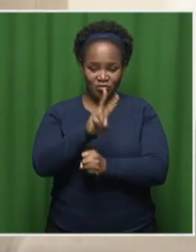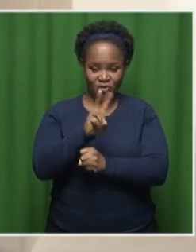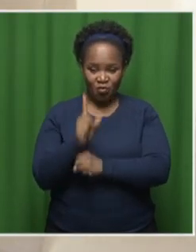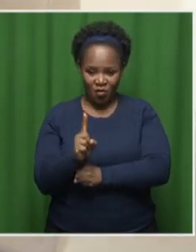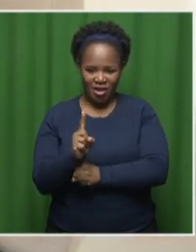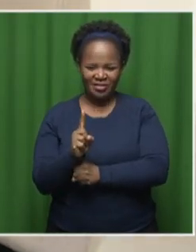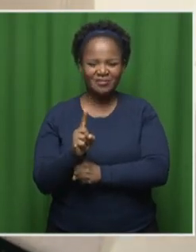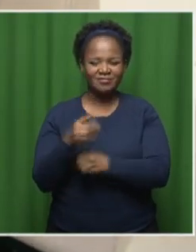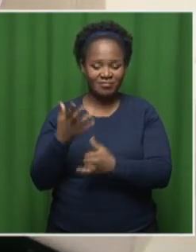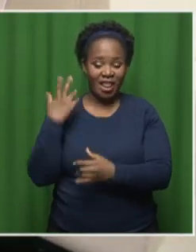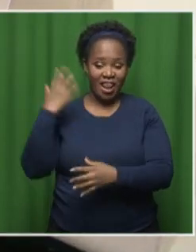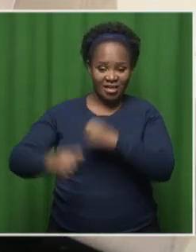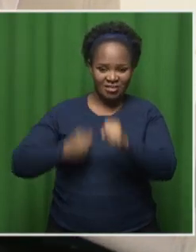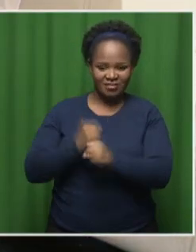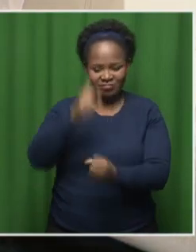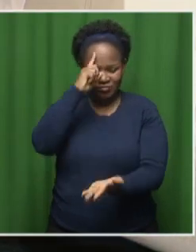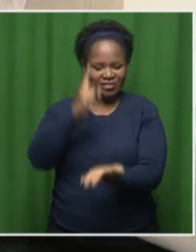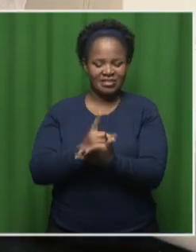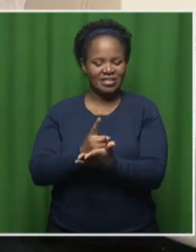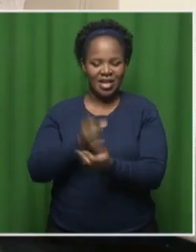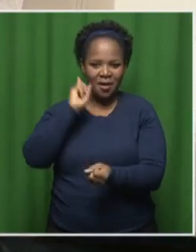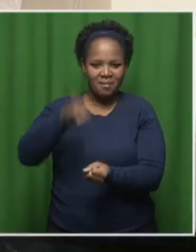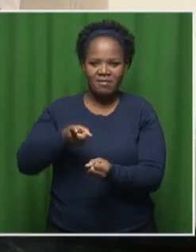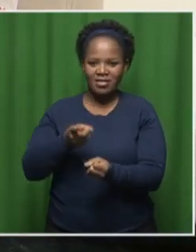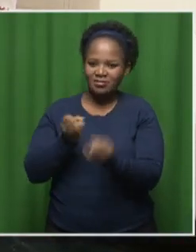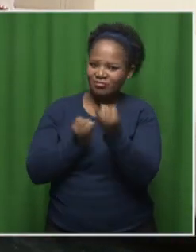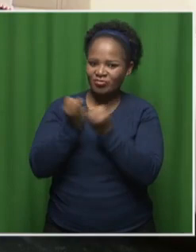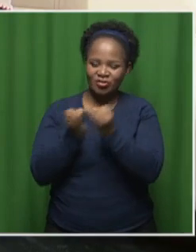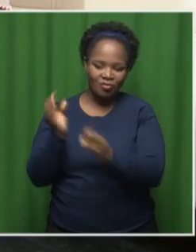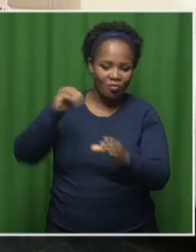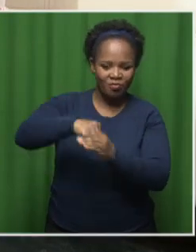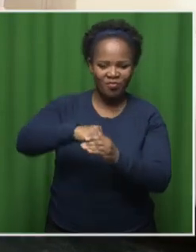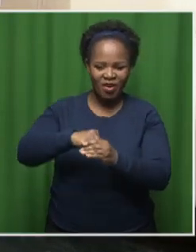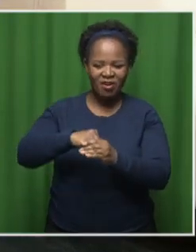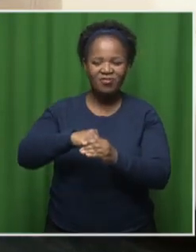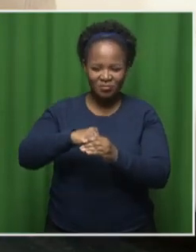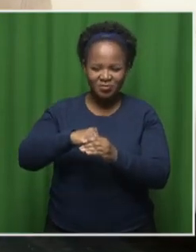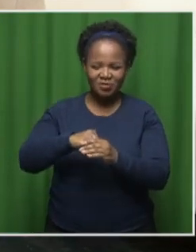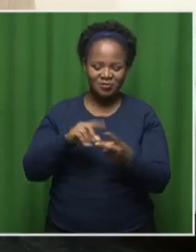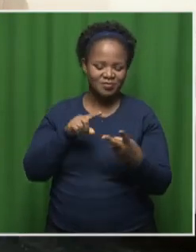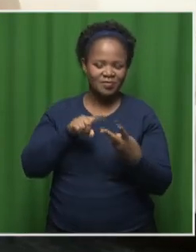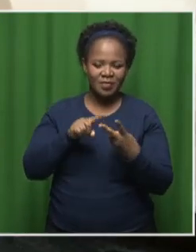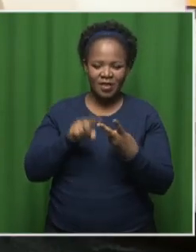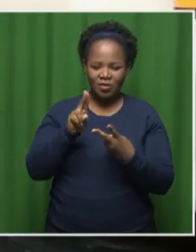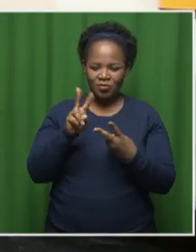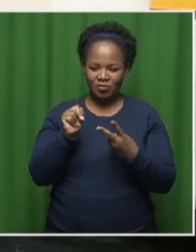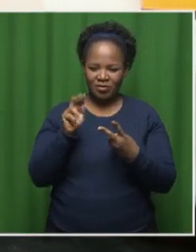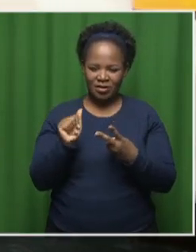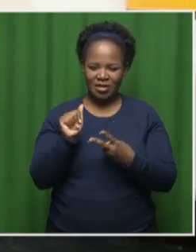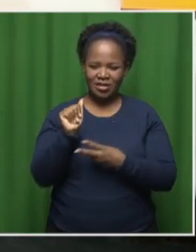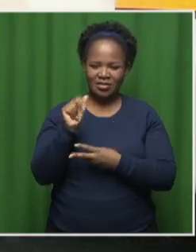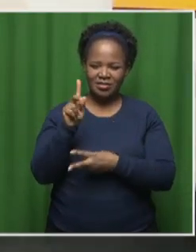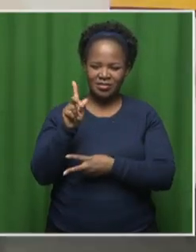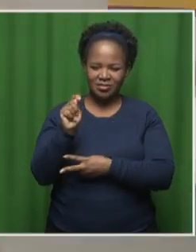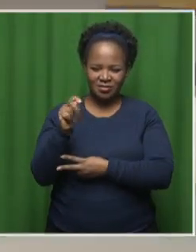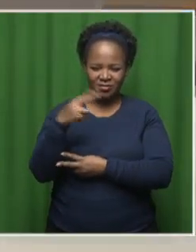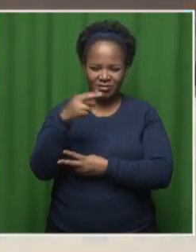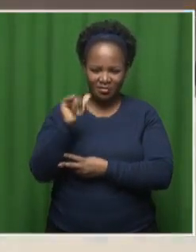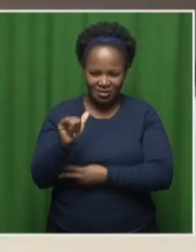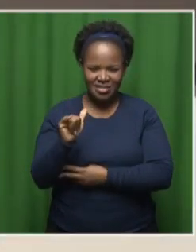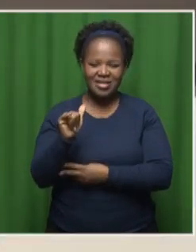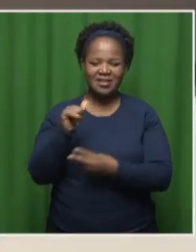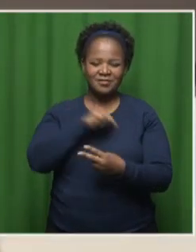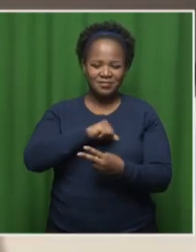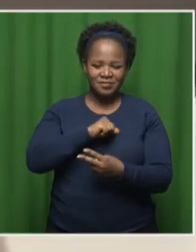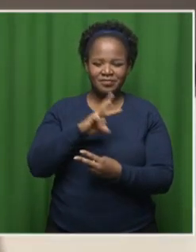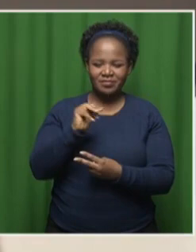I said, we need to enter this competition. Okay. I rounded up my team, which was Unati Mazibuko, Lulongke Kuita, and Mashallah. And I said, you guys